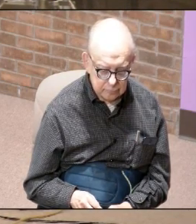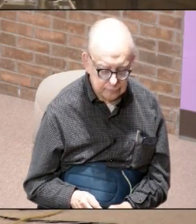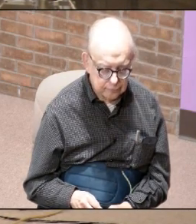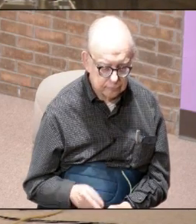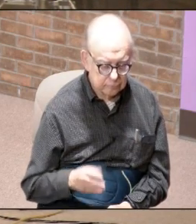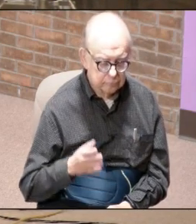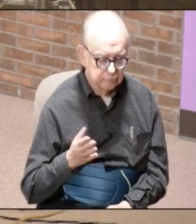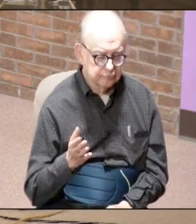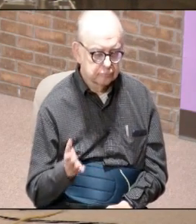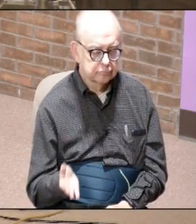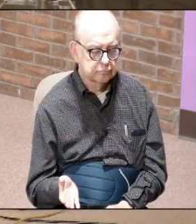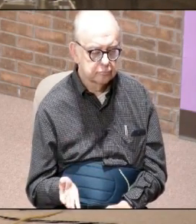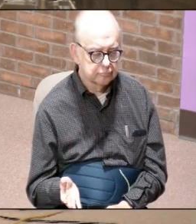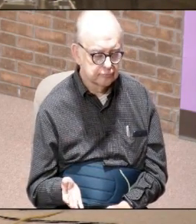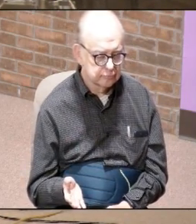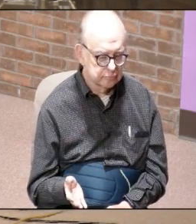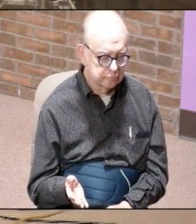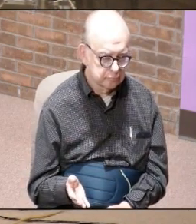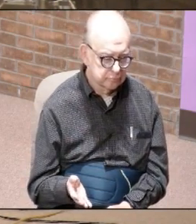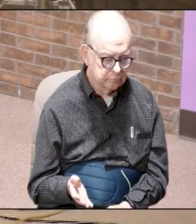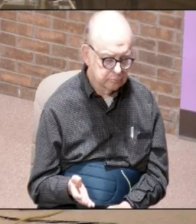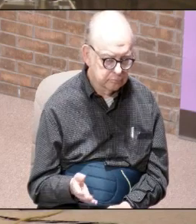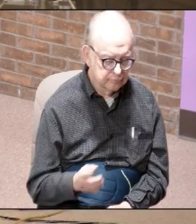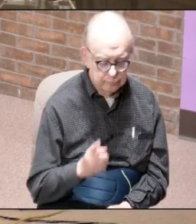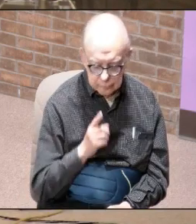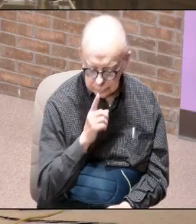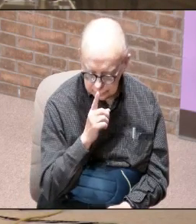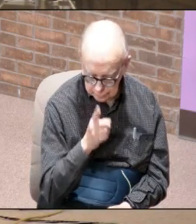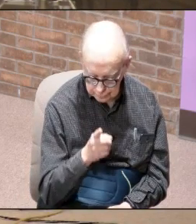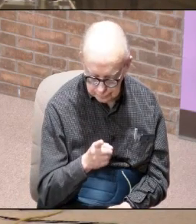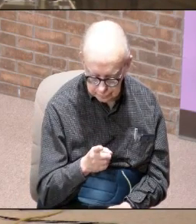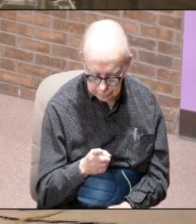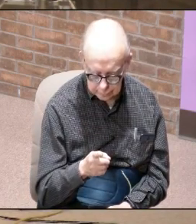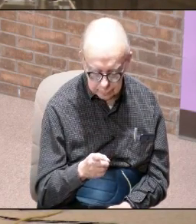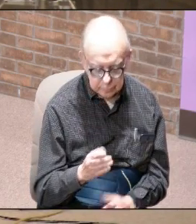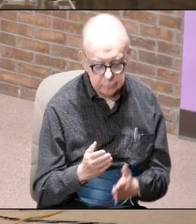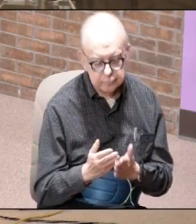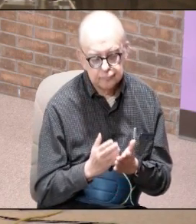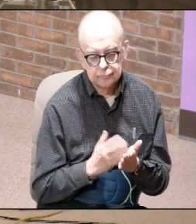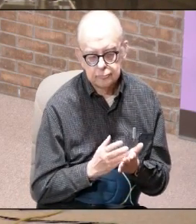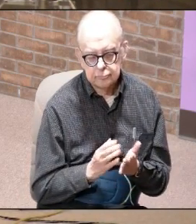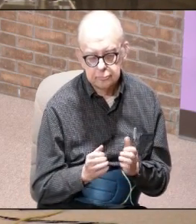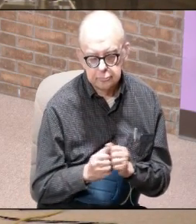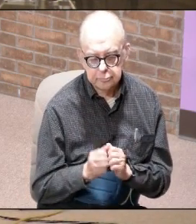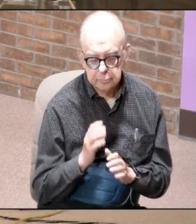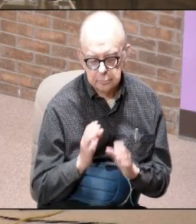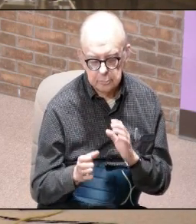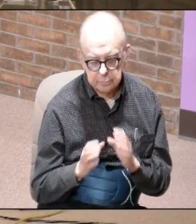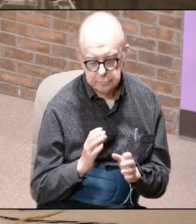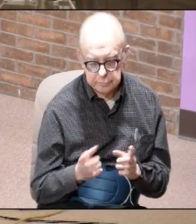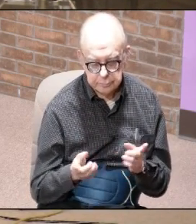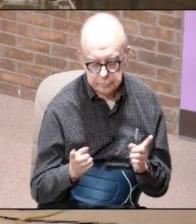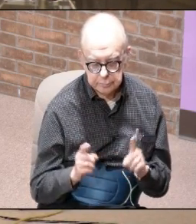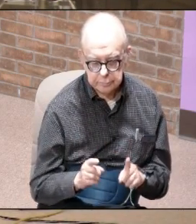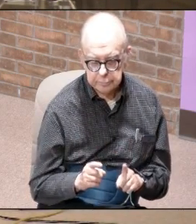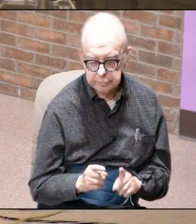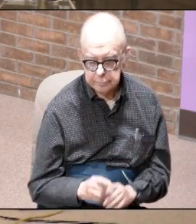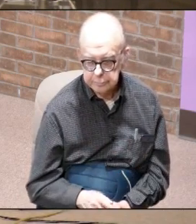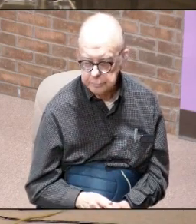there's a wise lesson in communication when